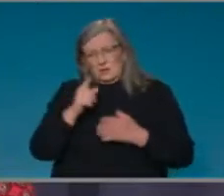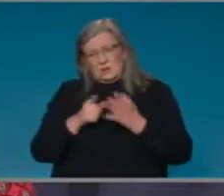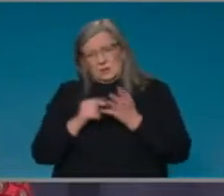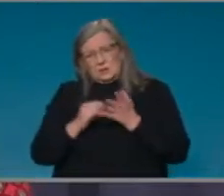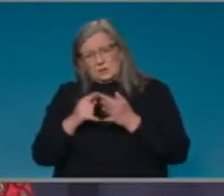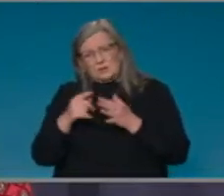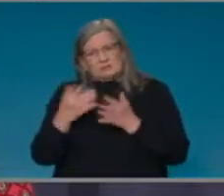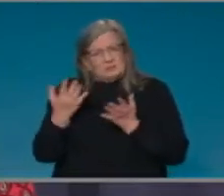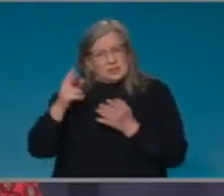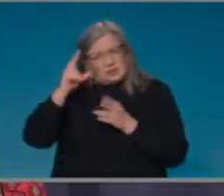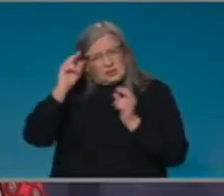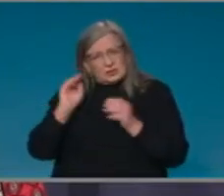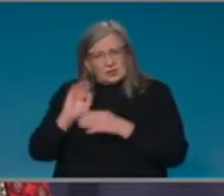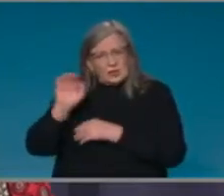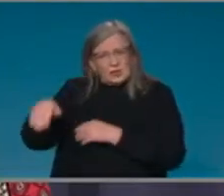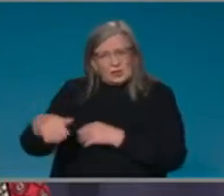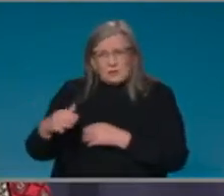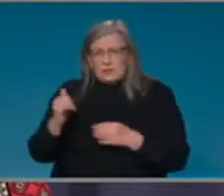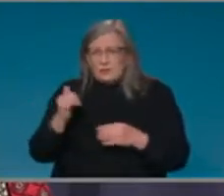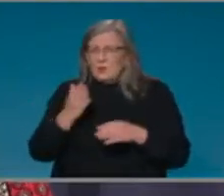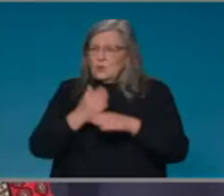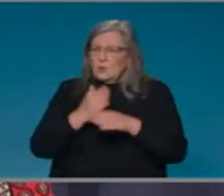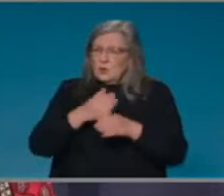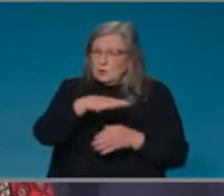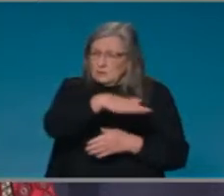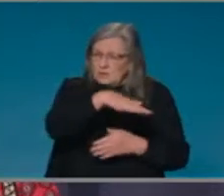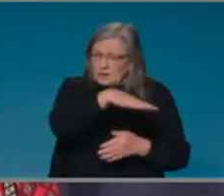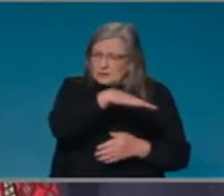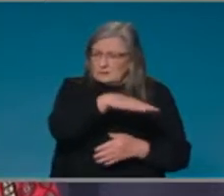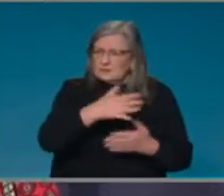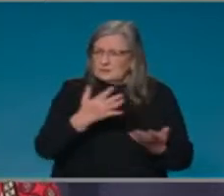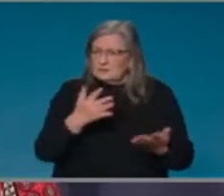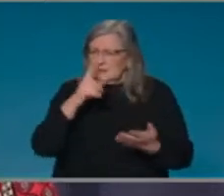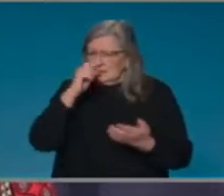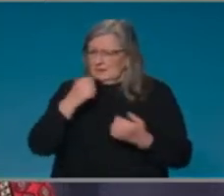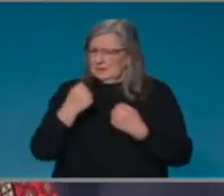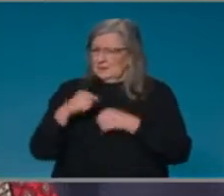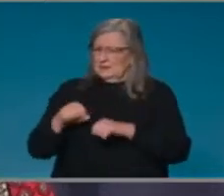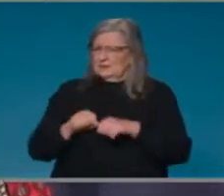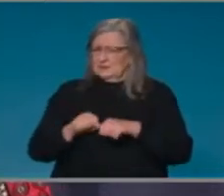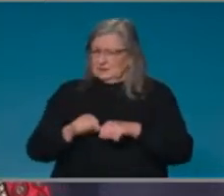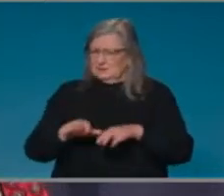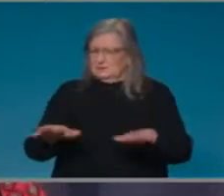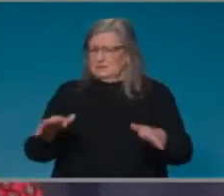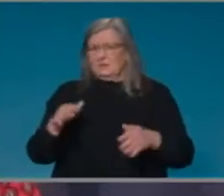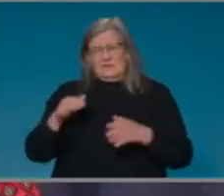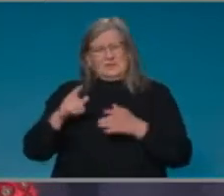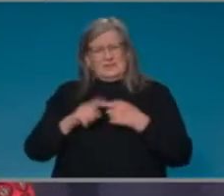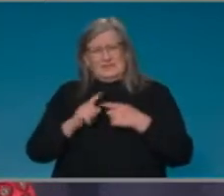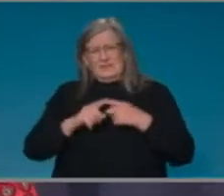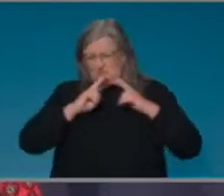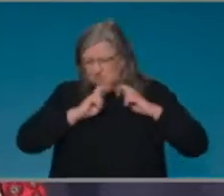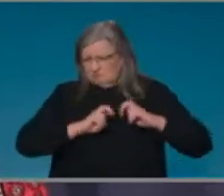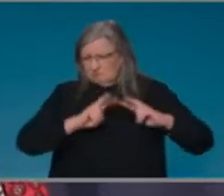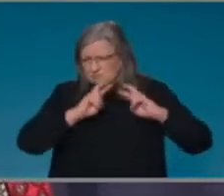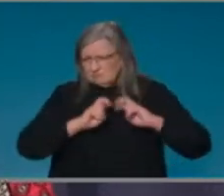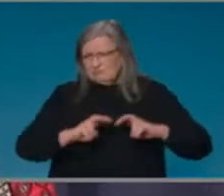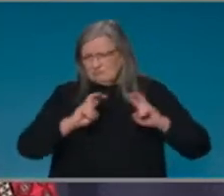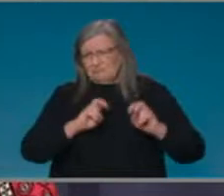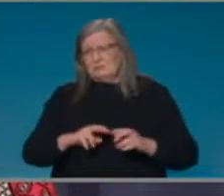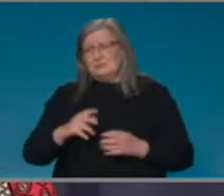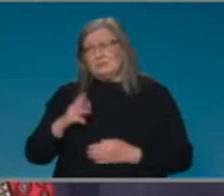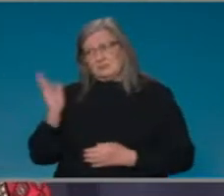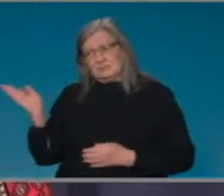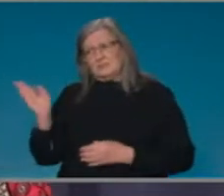ensure that then you can prevent any further transmission. So that's the work that's underway. And as Minister says, we will expect to see it increasingly